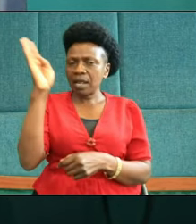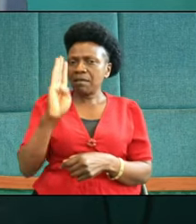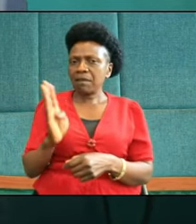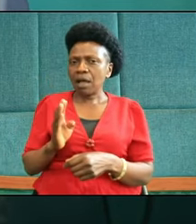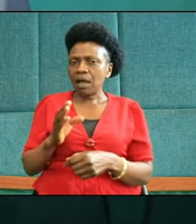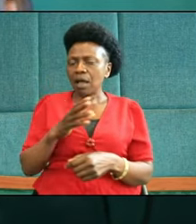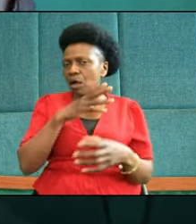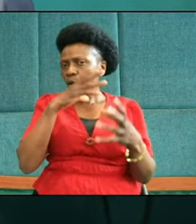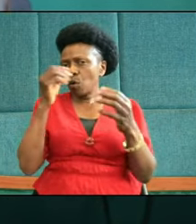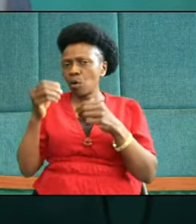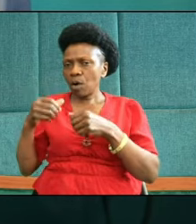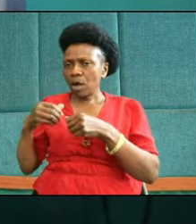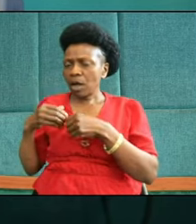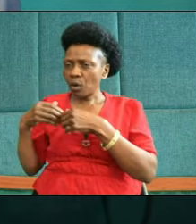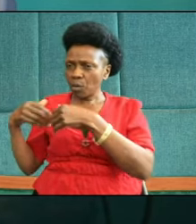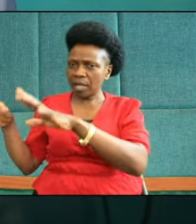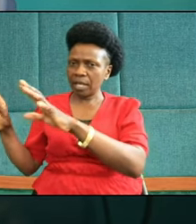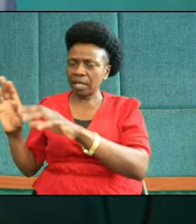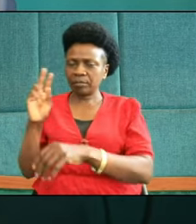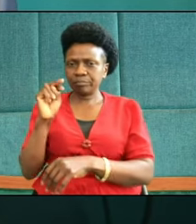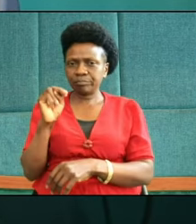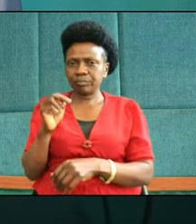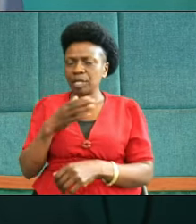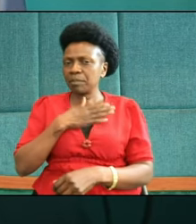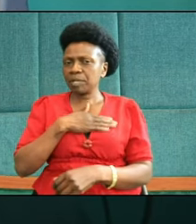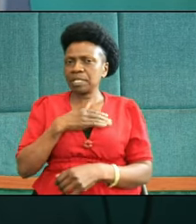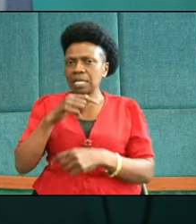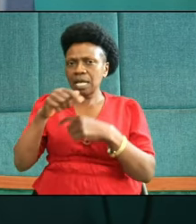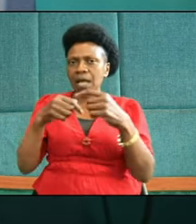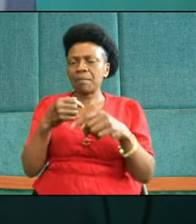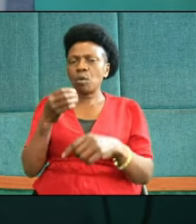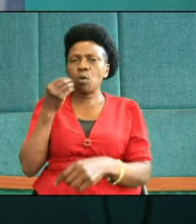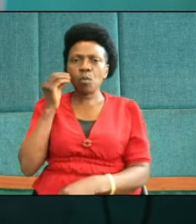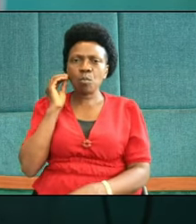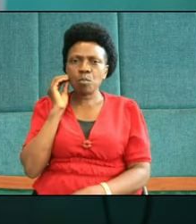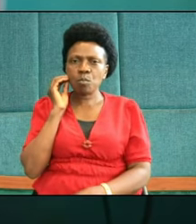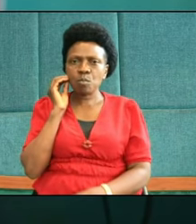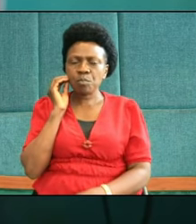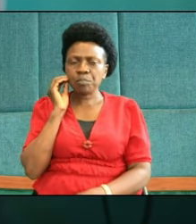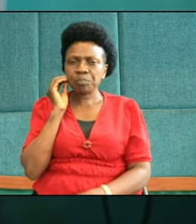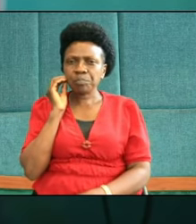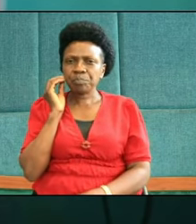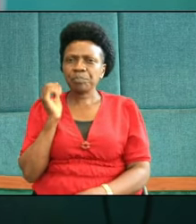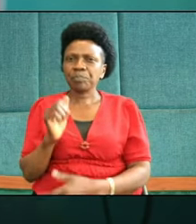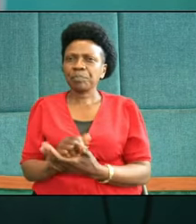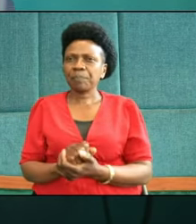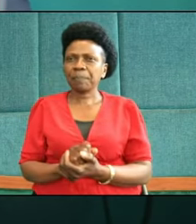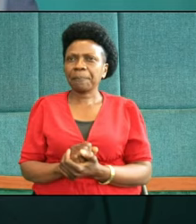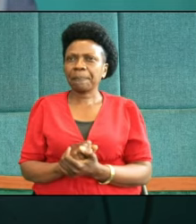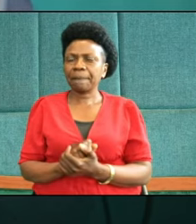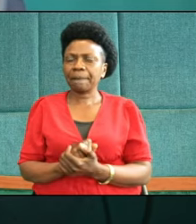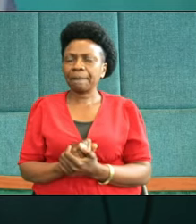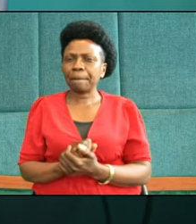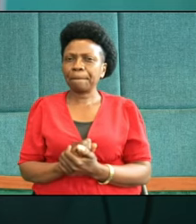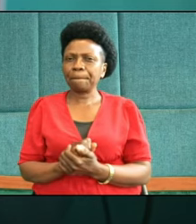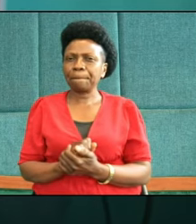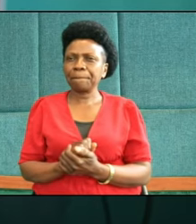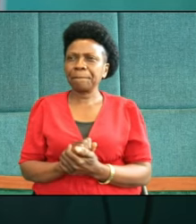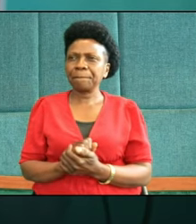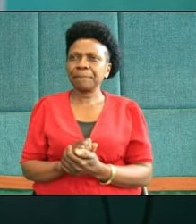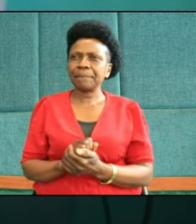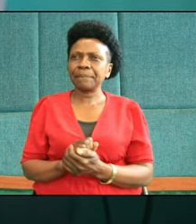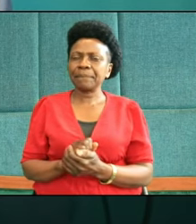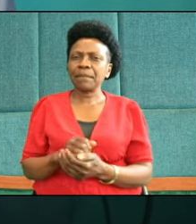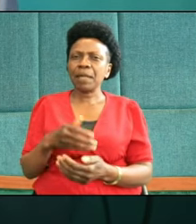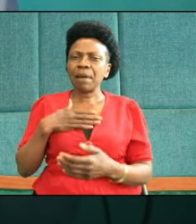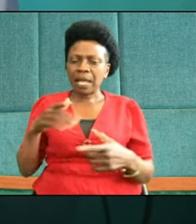come home, because we are purposely in a race. Lord, I'm tired of running around, my life